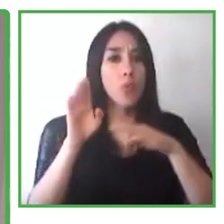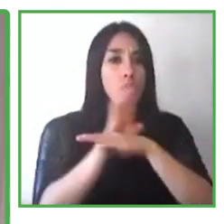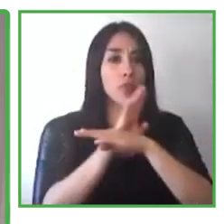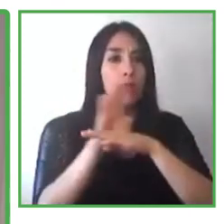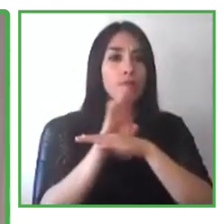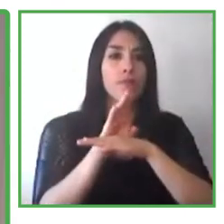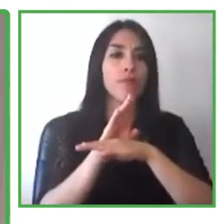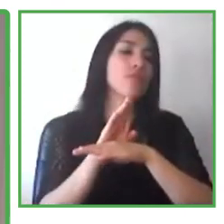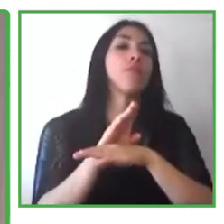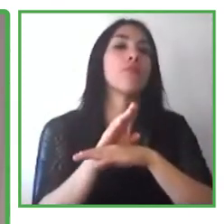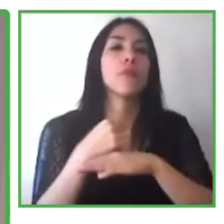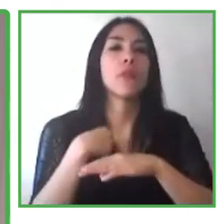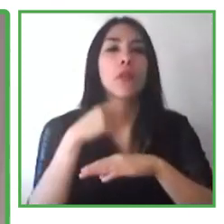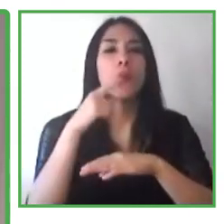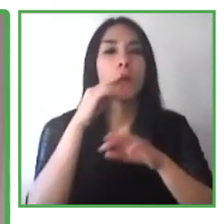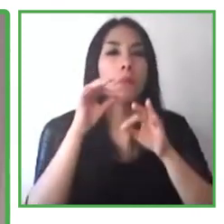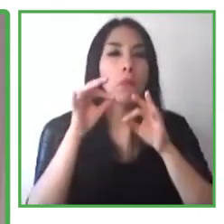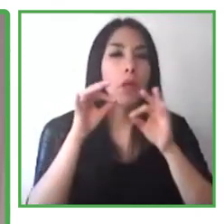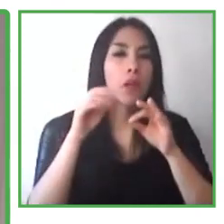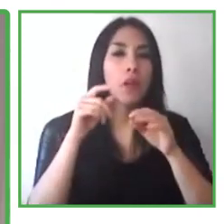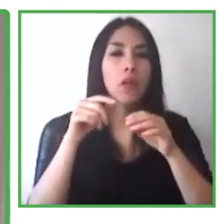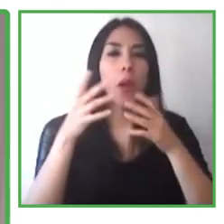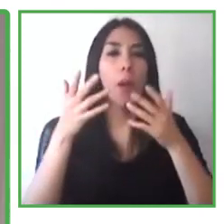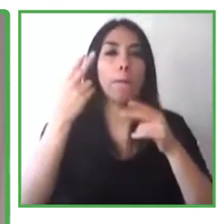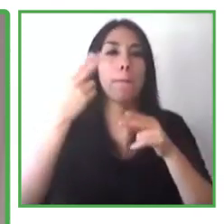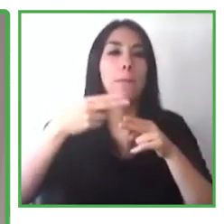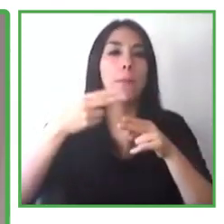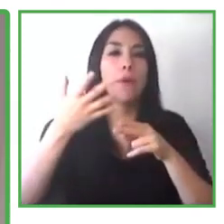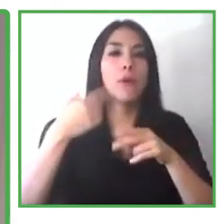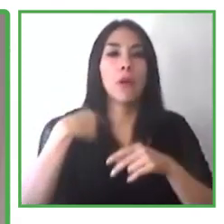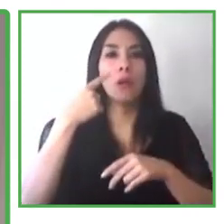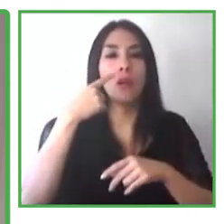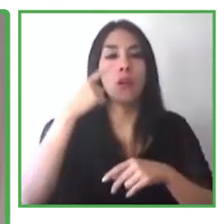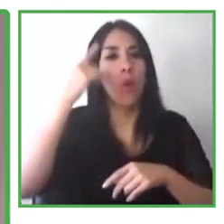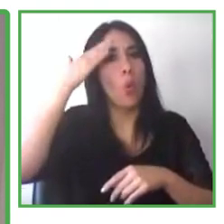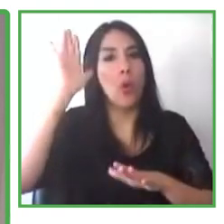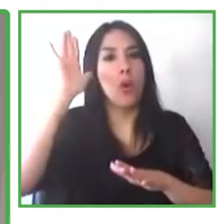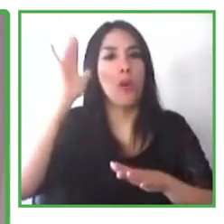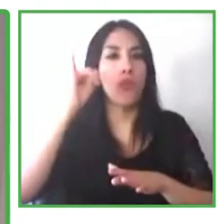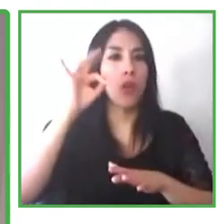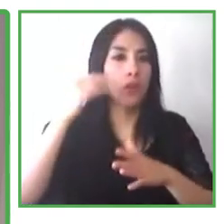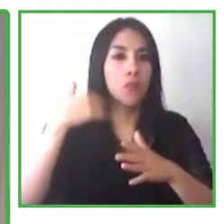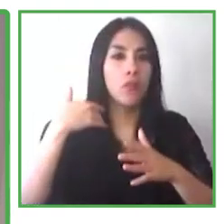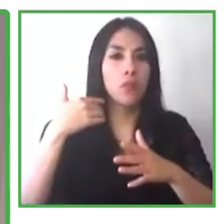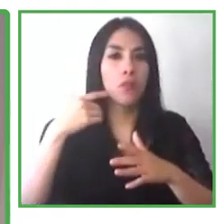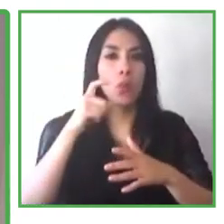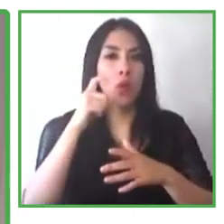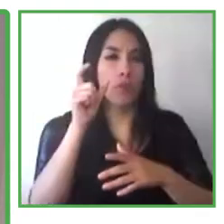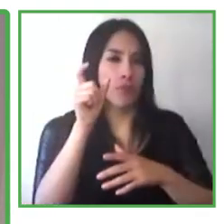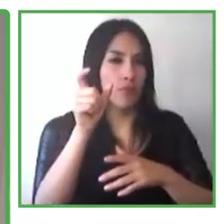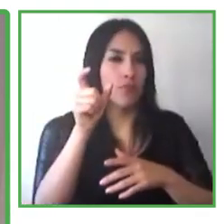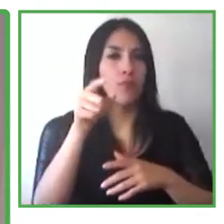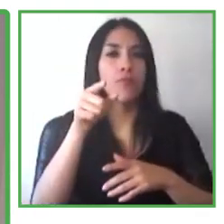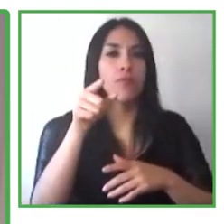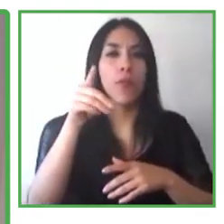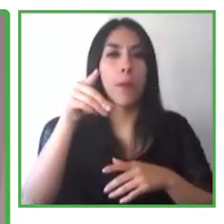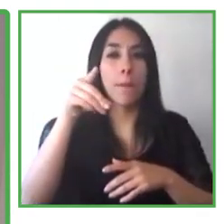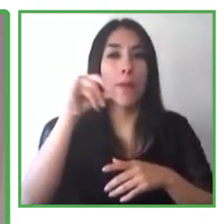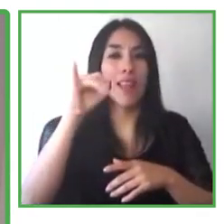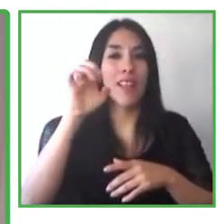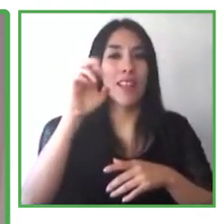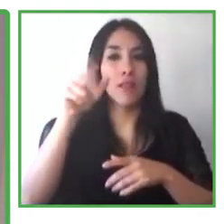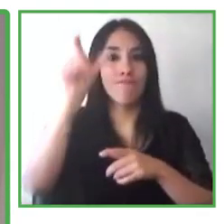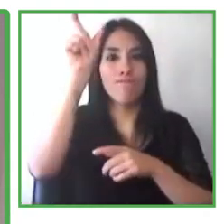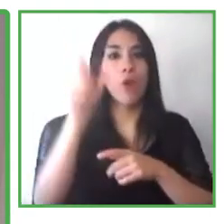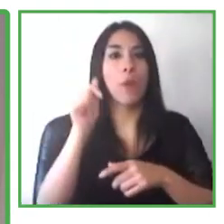from Purina, who's a program manager at Trust for the Americas. And she leads a program that she'll talk about called the